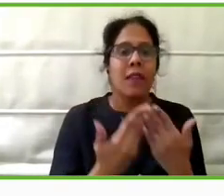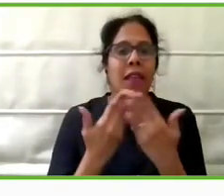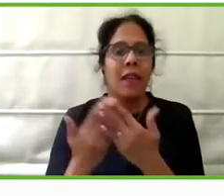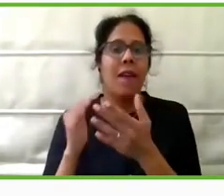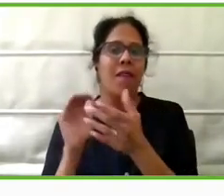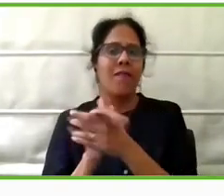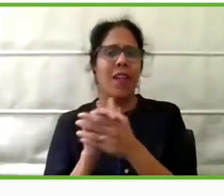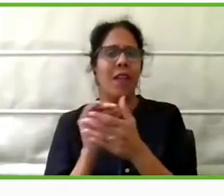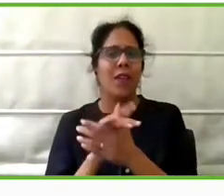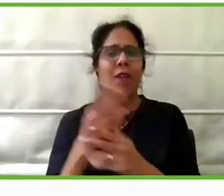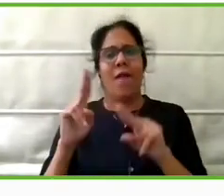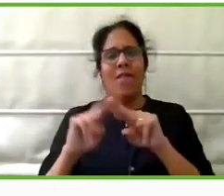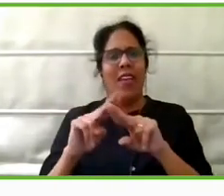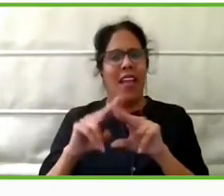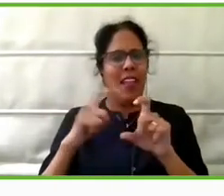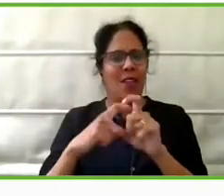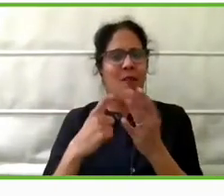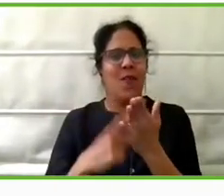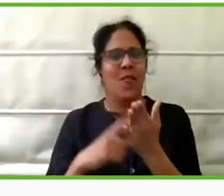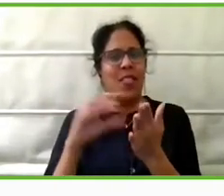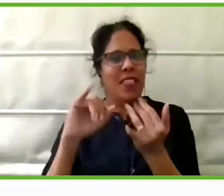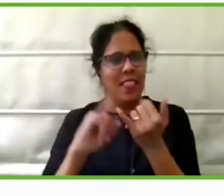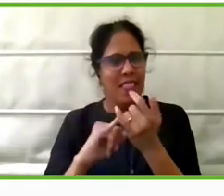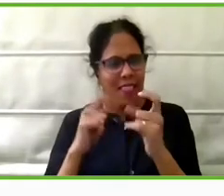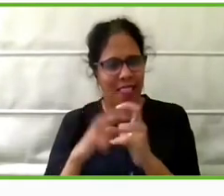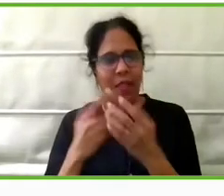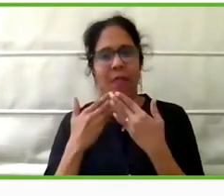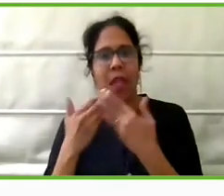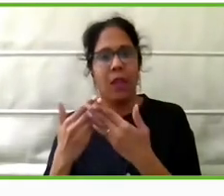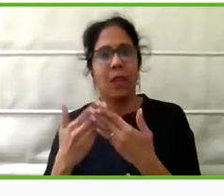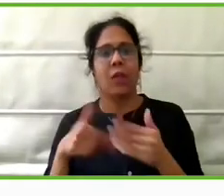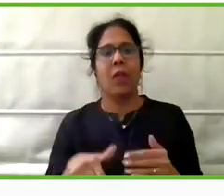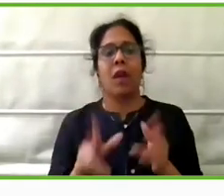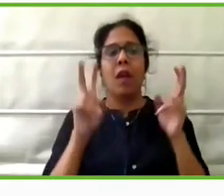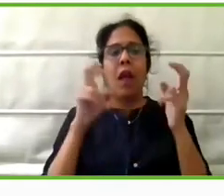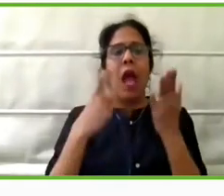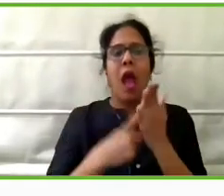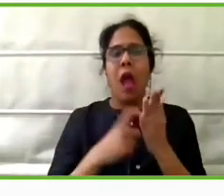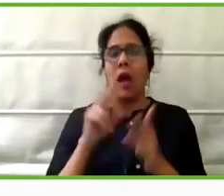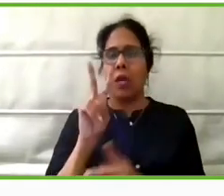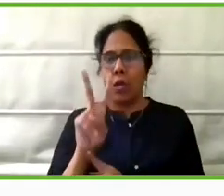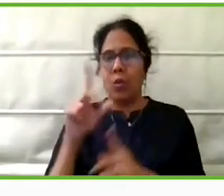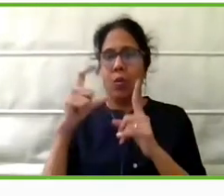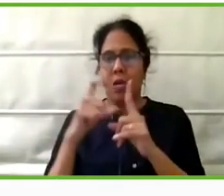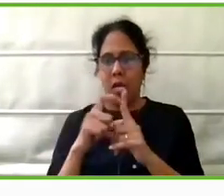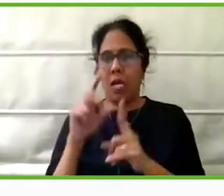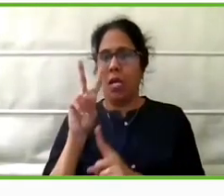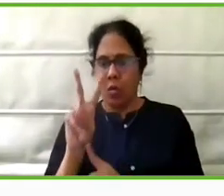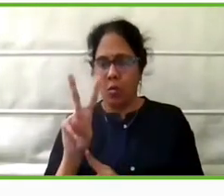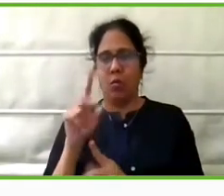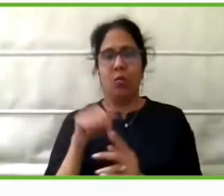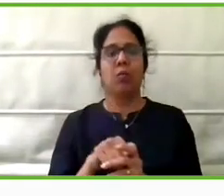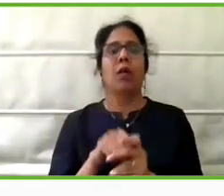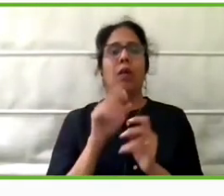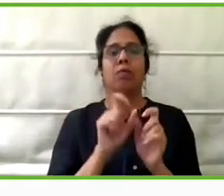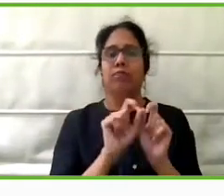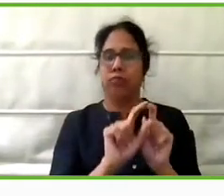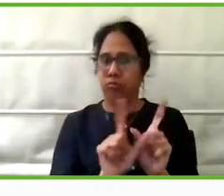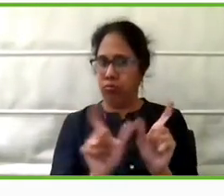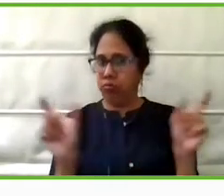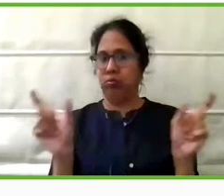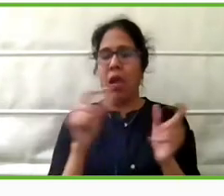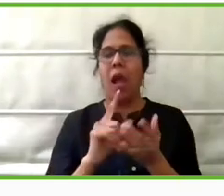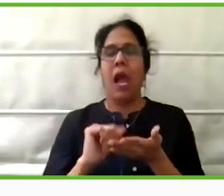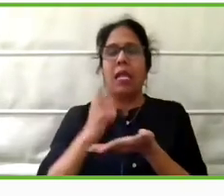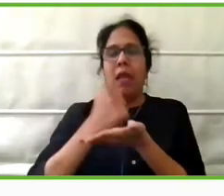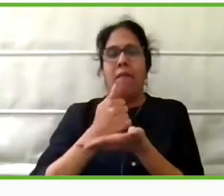Feroz for this opportunity. R2D2 stands for Rehabilitation Research and Device Development. So I head